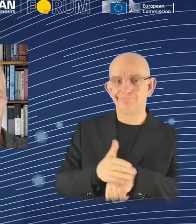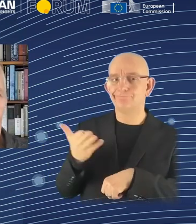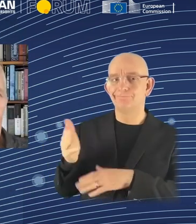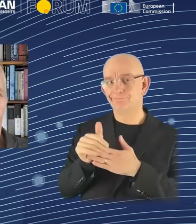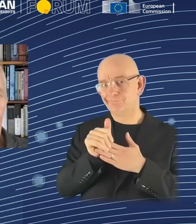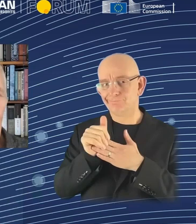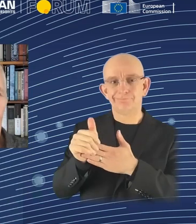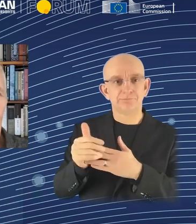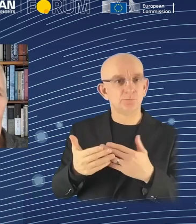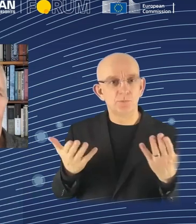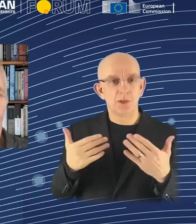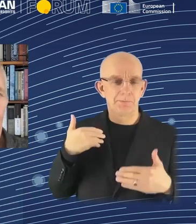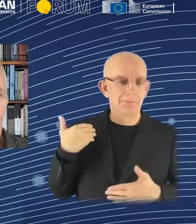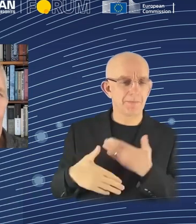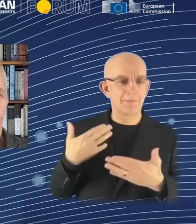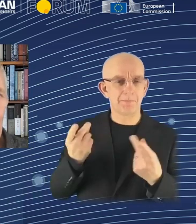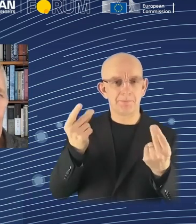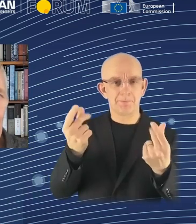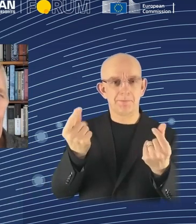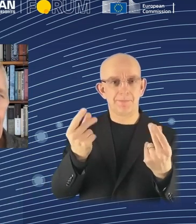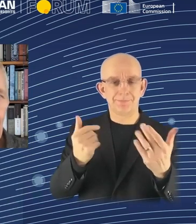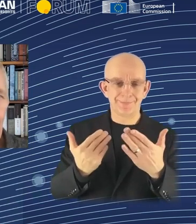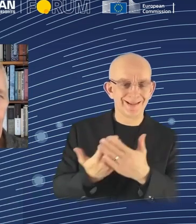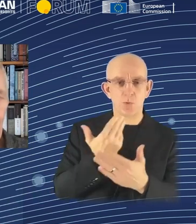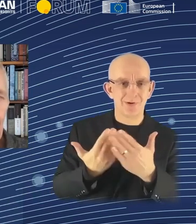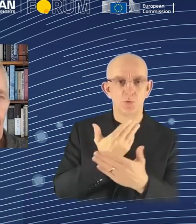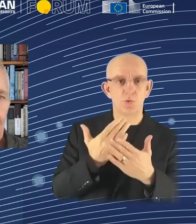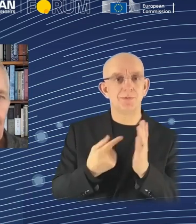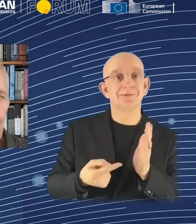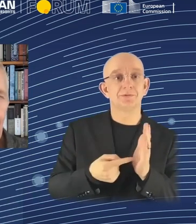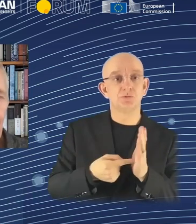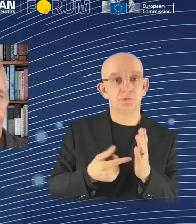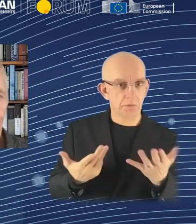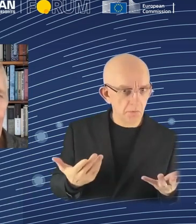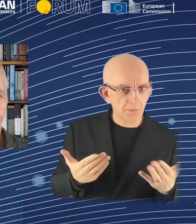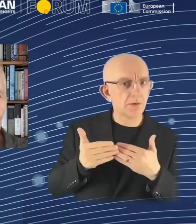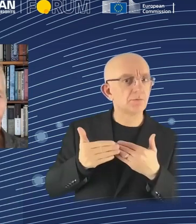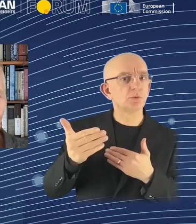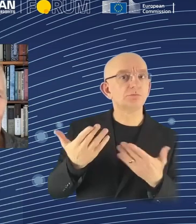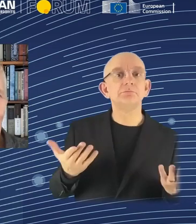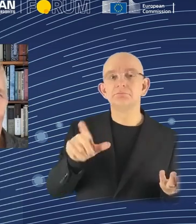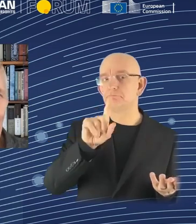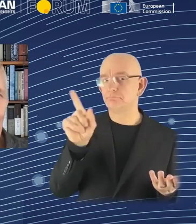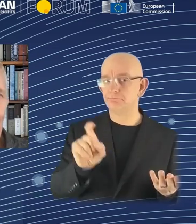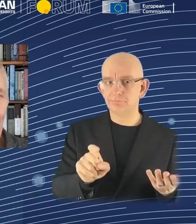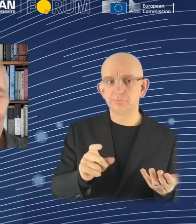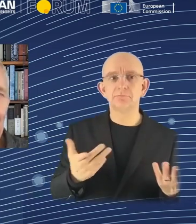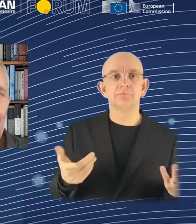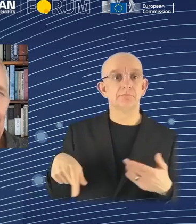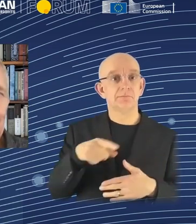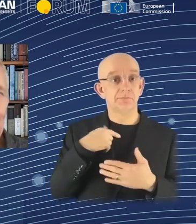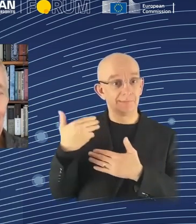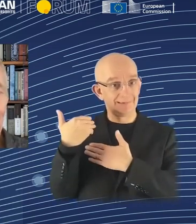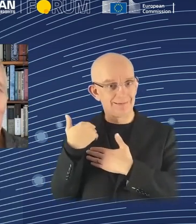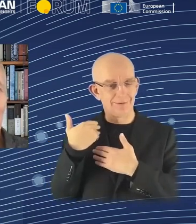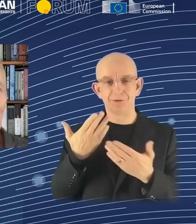What's the Future and Why It's Up to Us. Let's see if Mr. O'Reilly is already on the screen. He is. Mr.'Reilly, can you hear us?